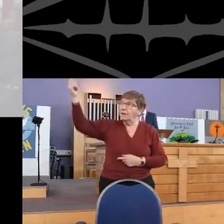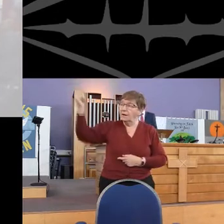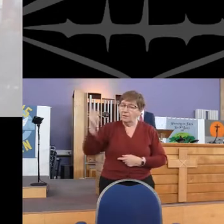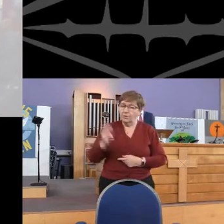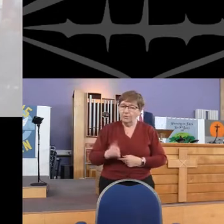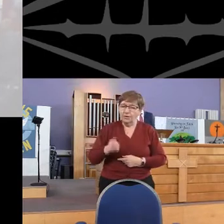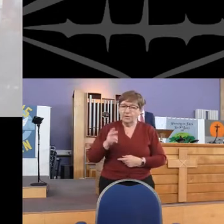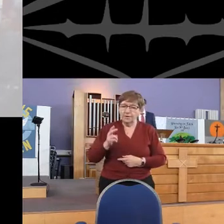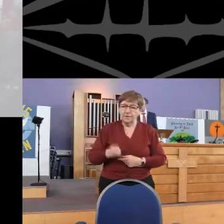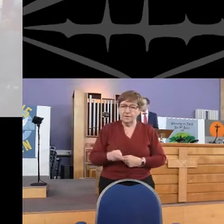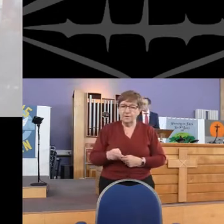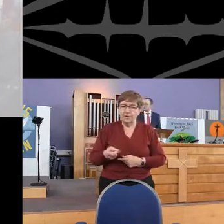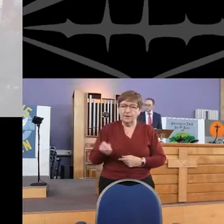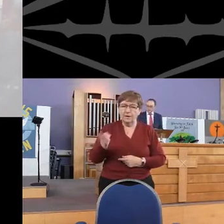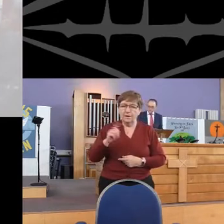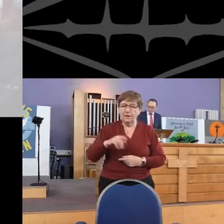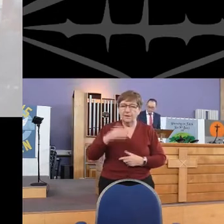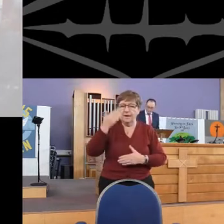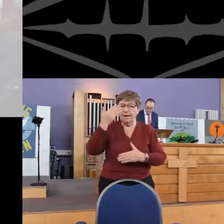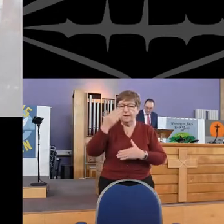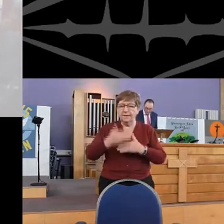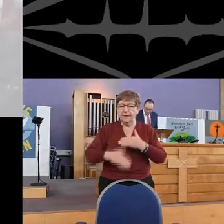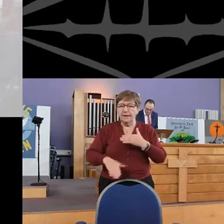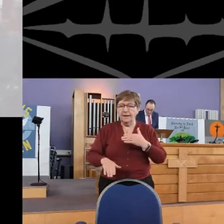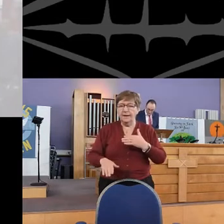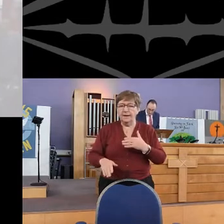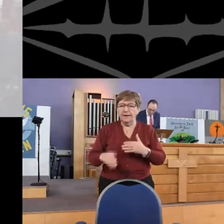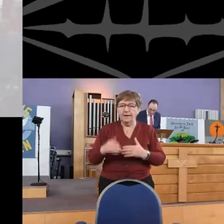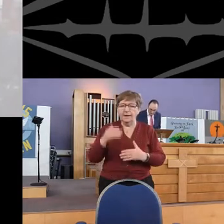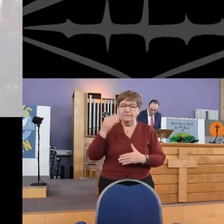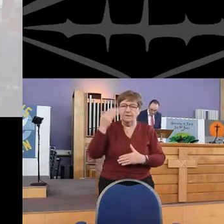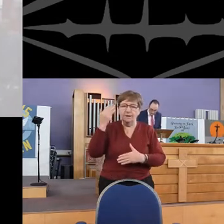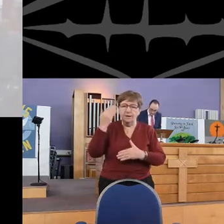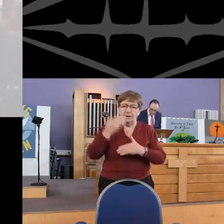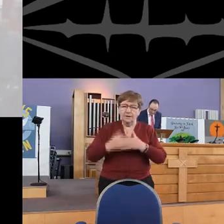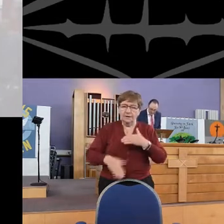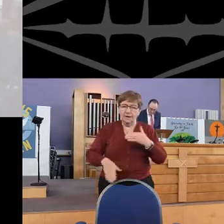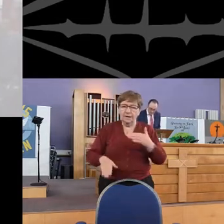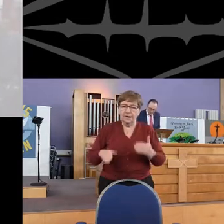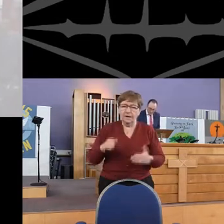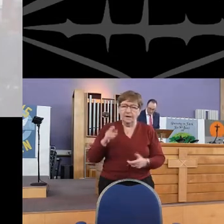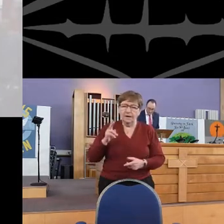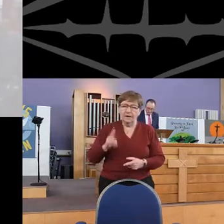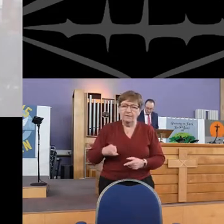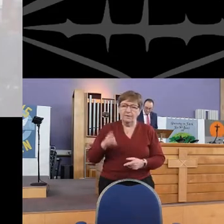Suddenly return and never,